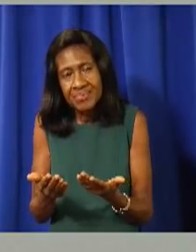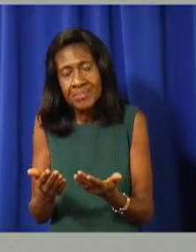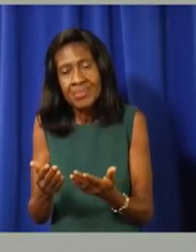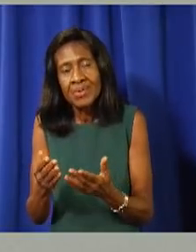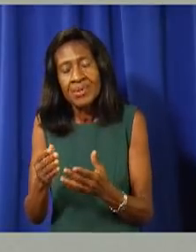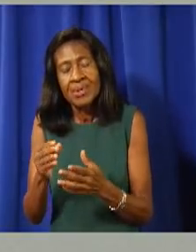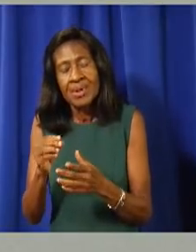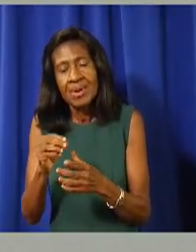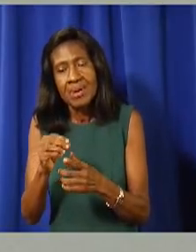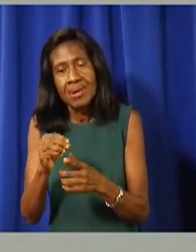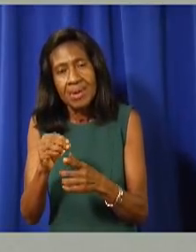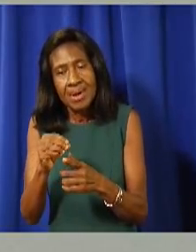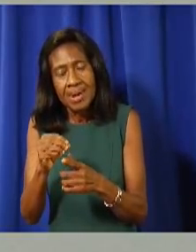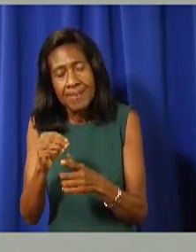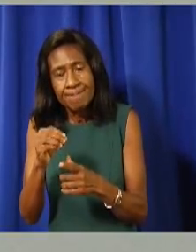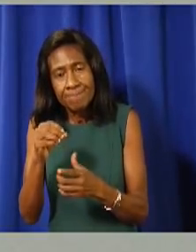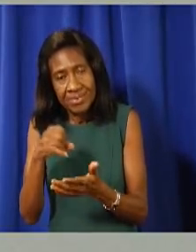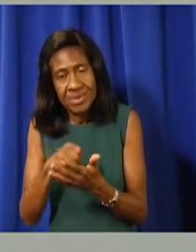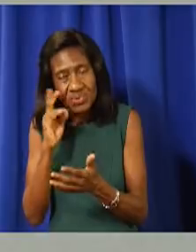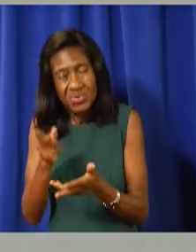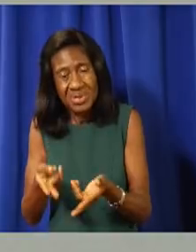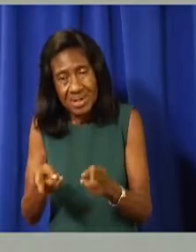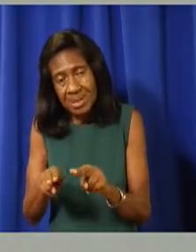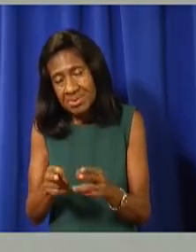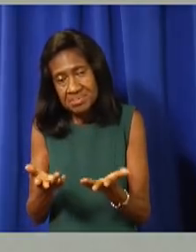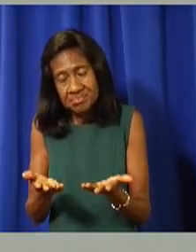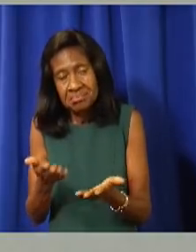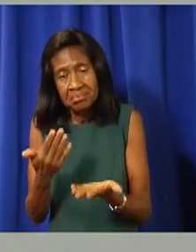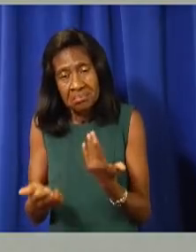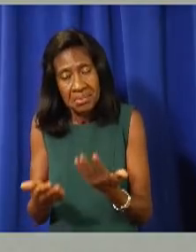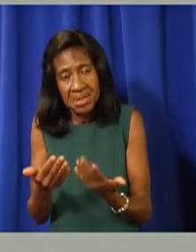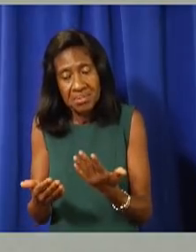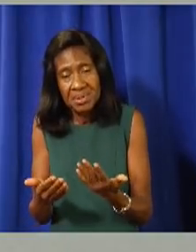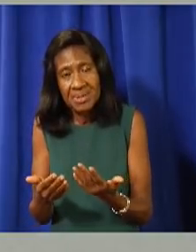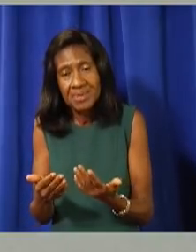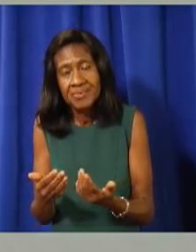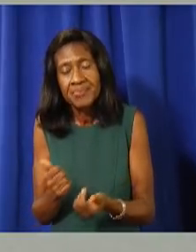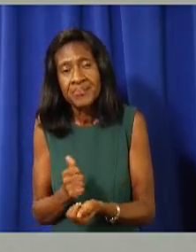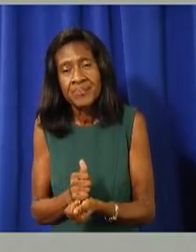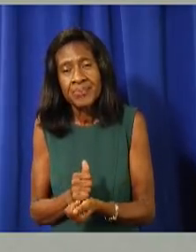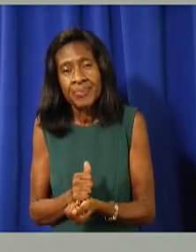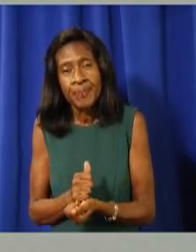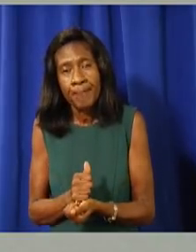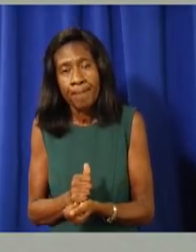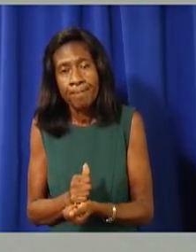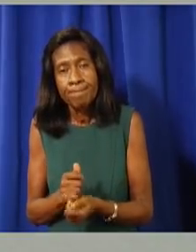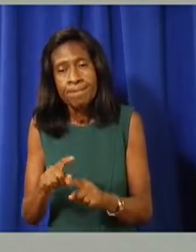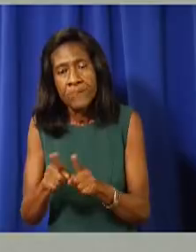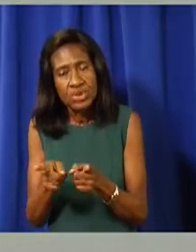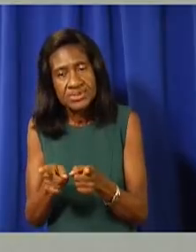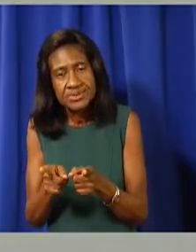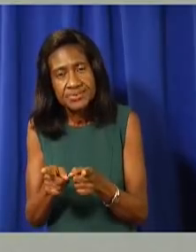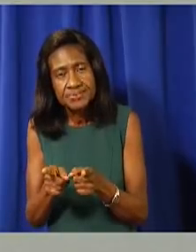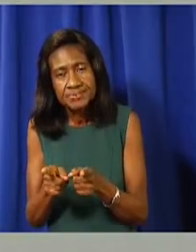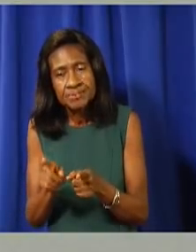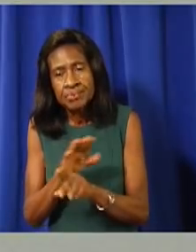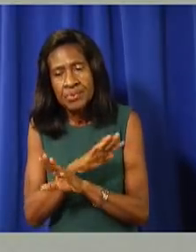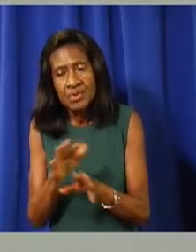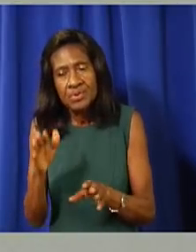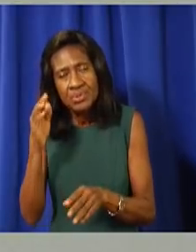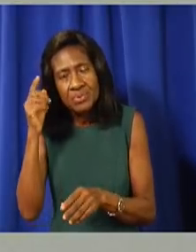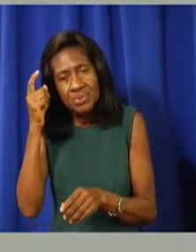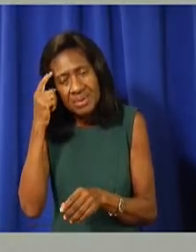lateral flow test, which is, um, much easier to, to accomplish. Um, but I don't think that we're going to go